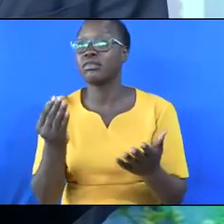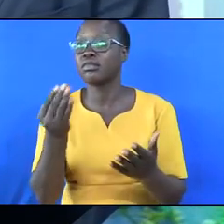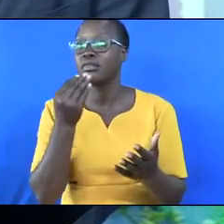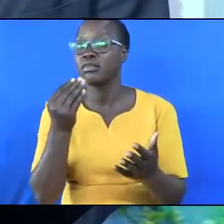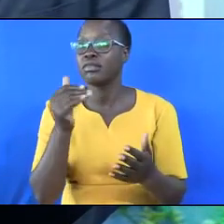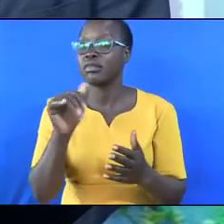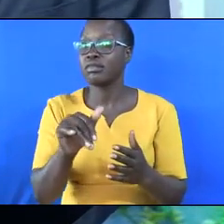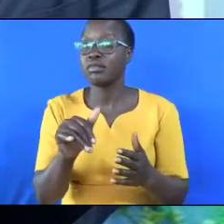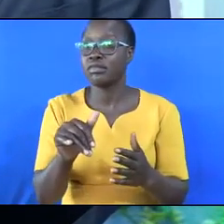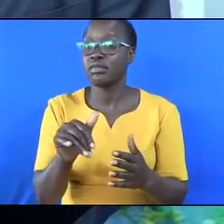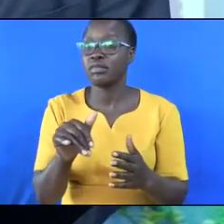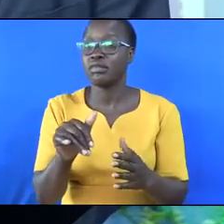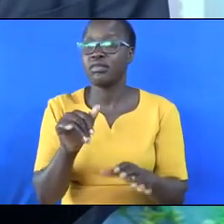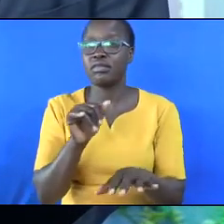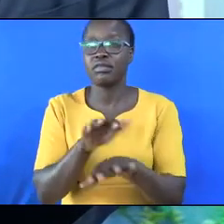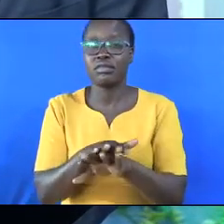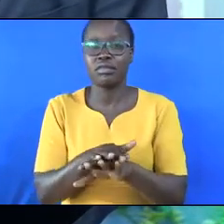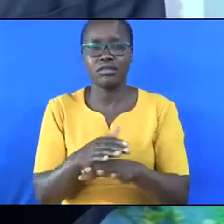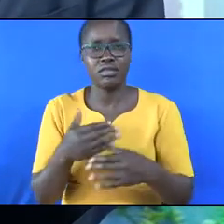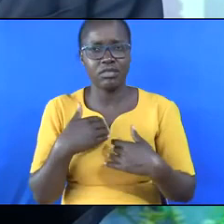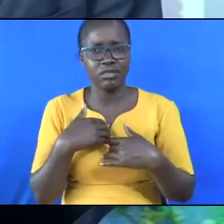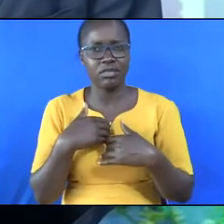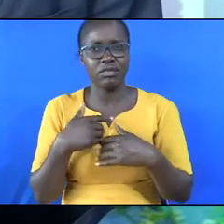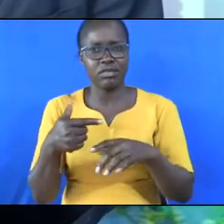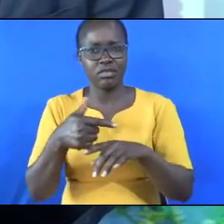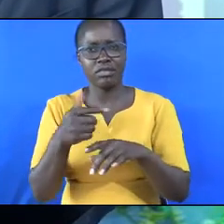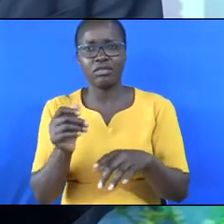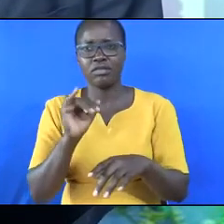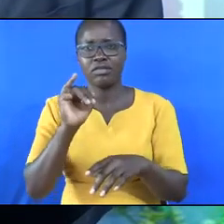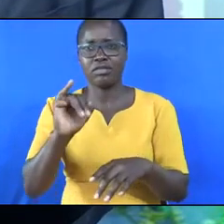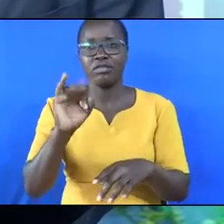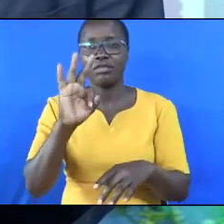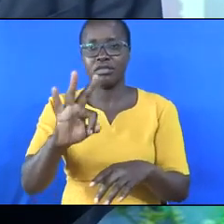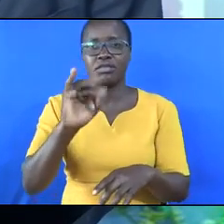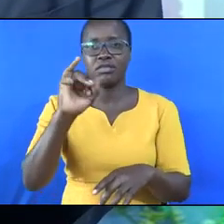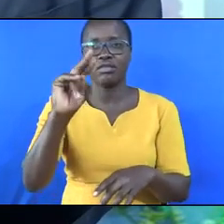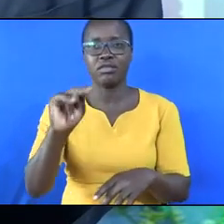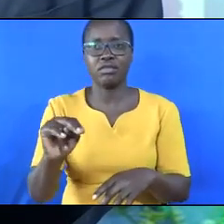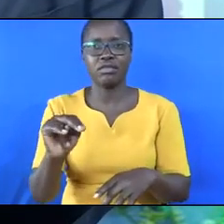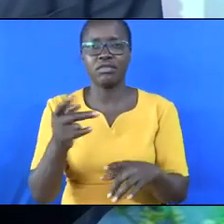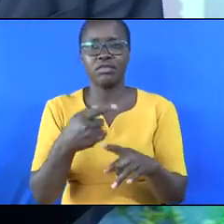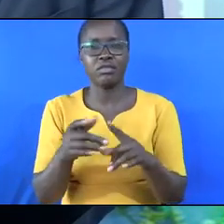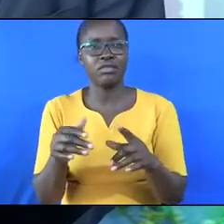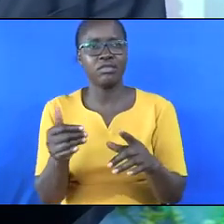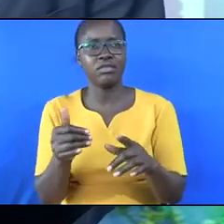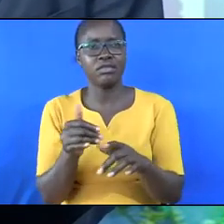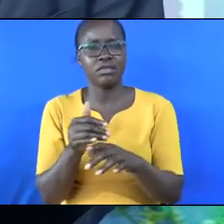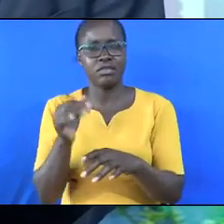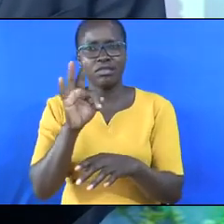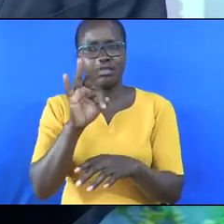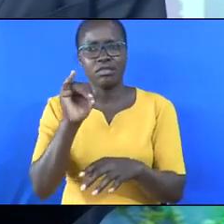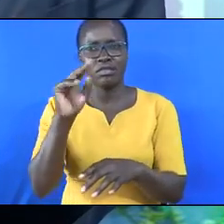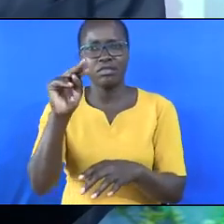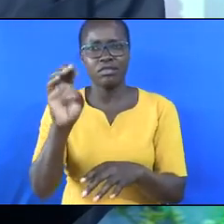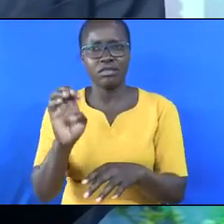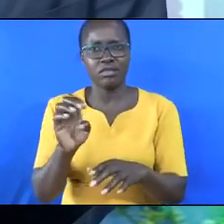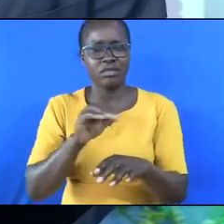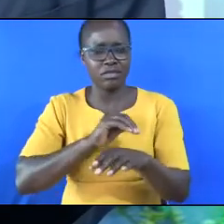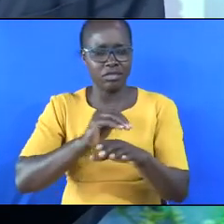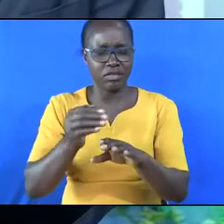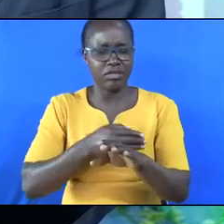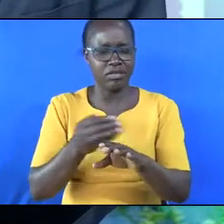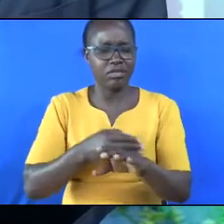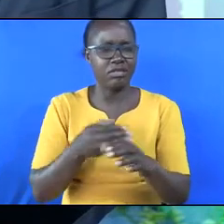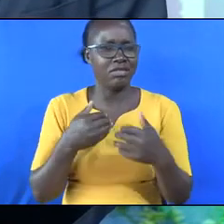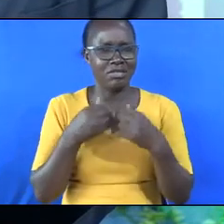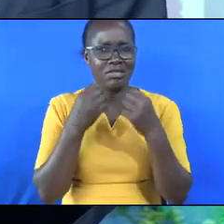any that have fins and scales. But all creatures in the seas or streams that do not have fins and scales whether among